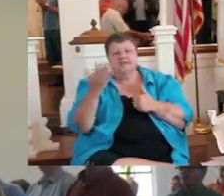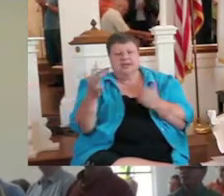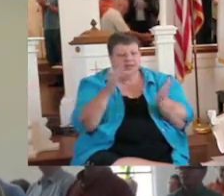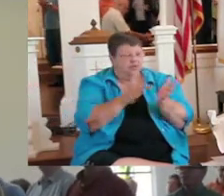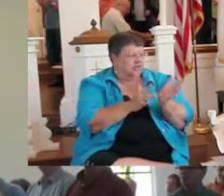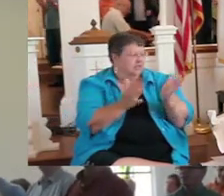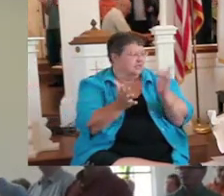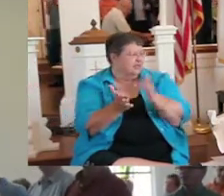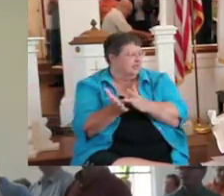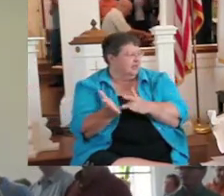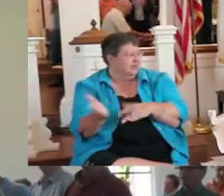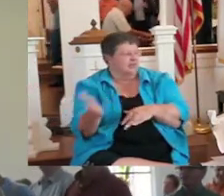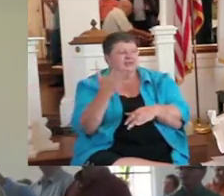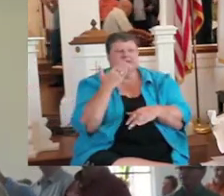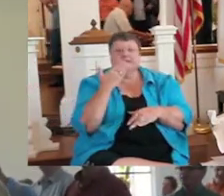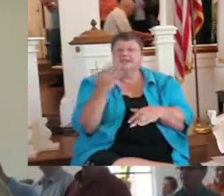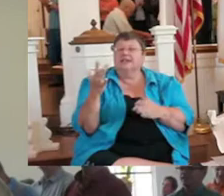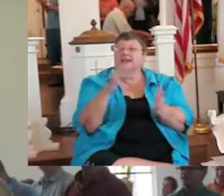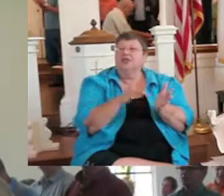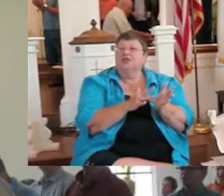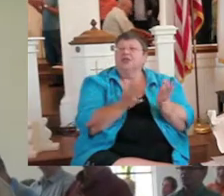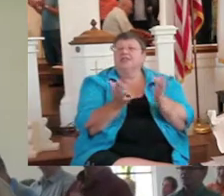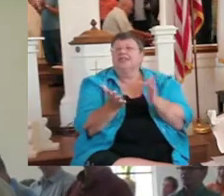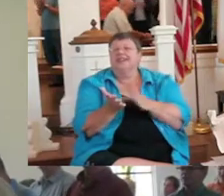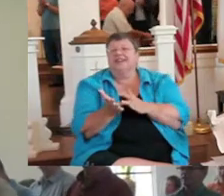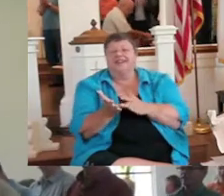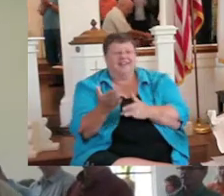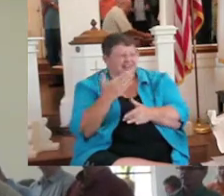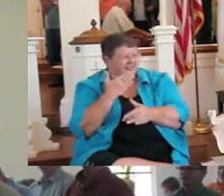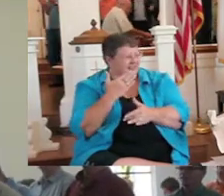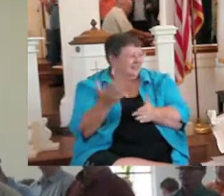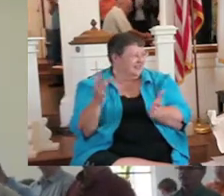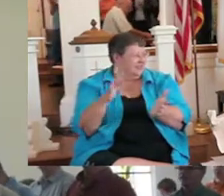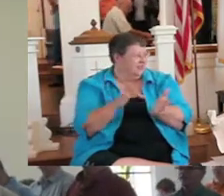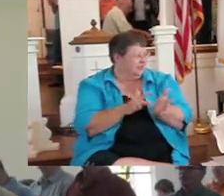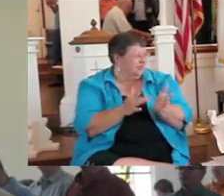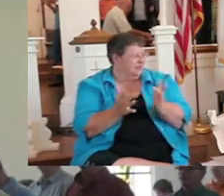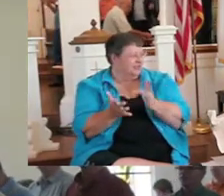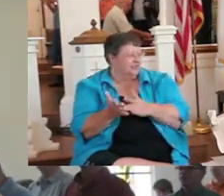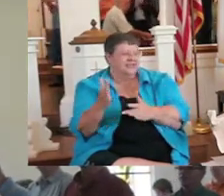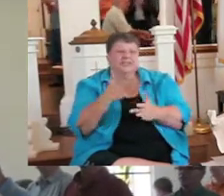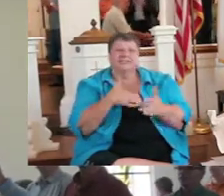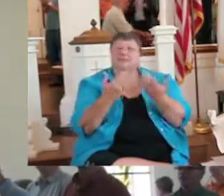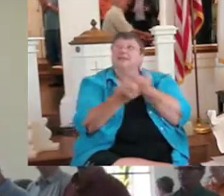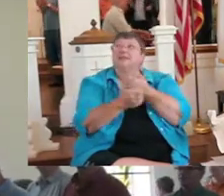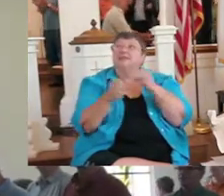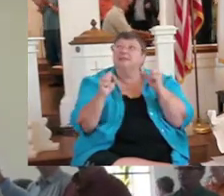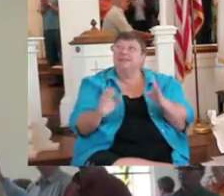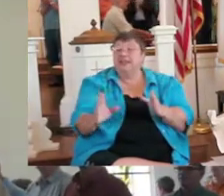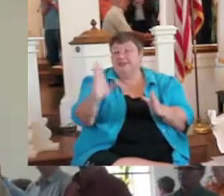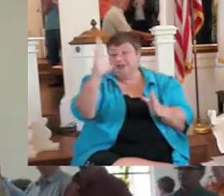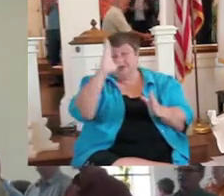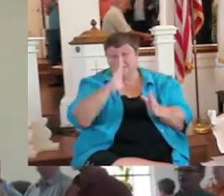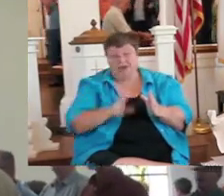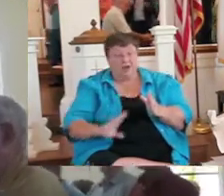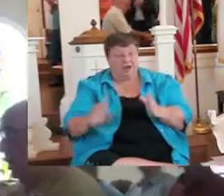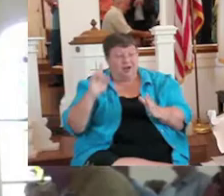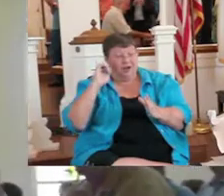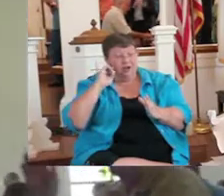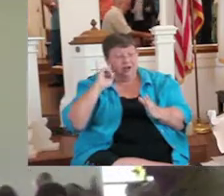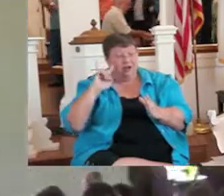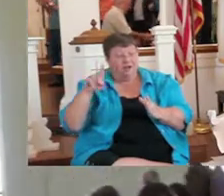Thank you, Jesus, and we'll Jesus, and we'll you, Jesus, and we'll